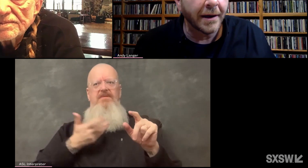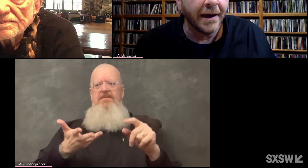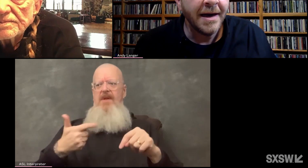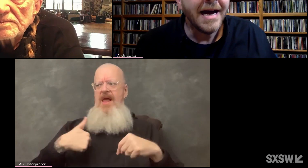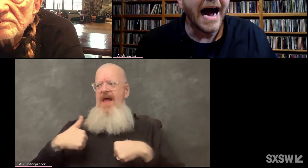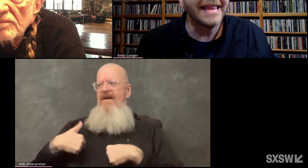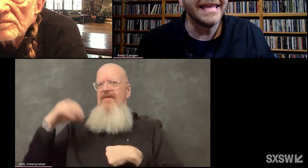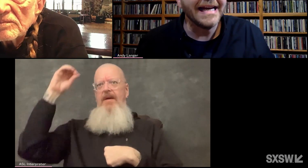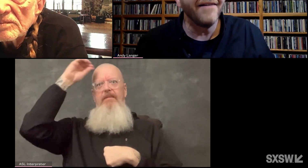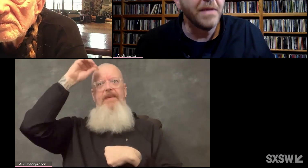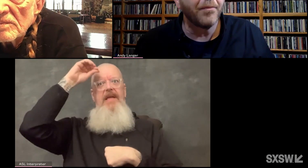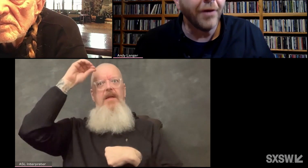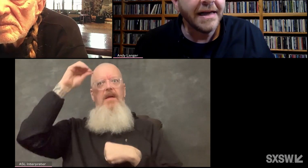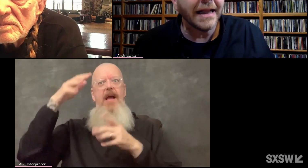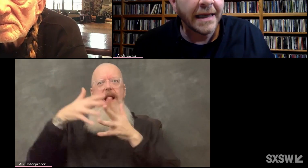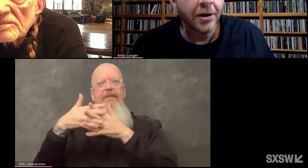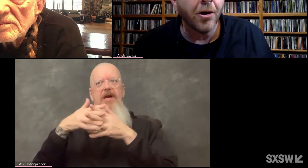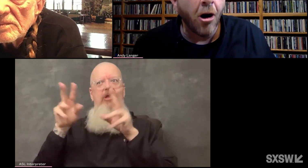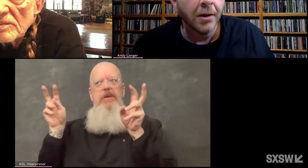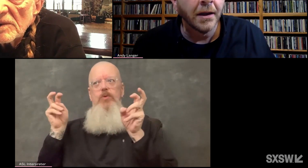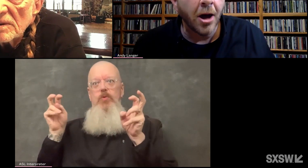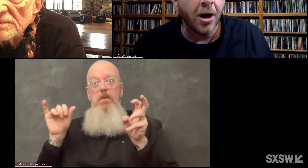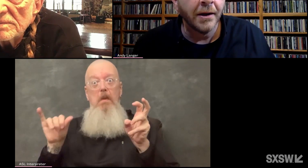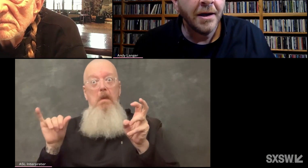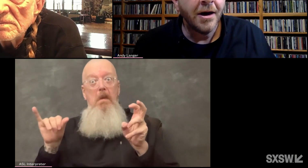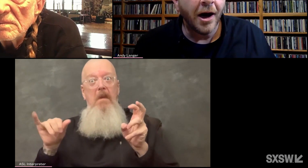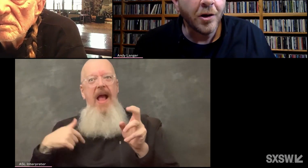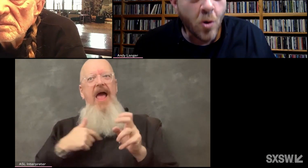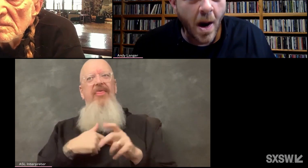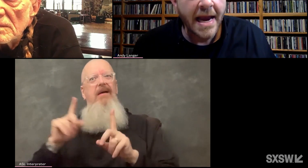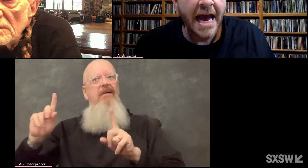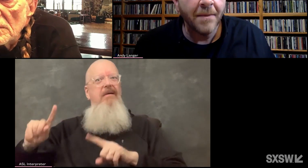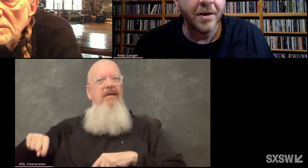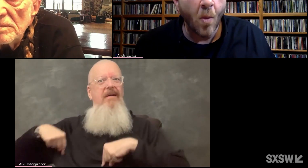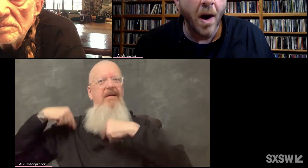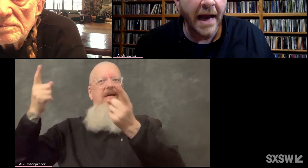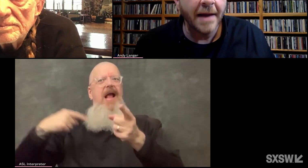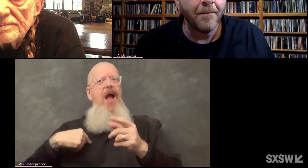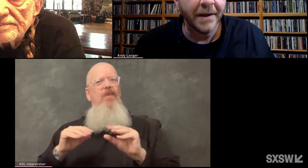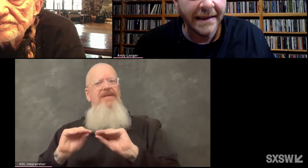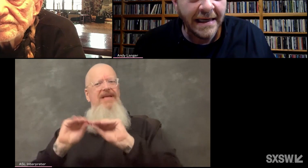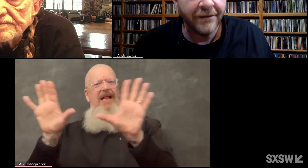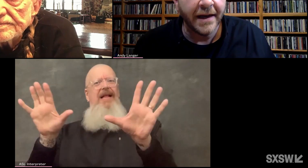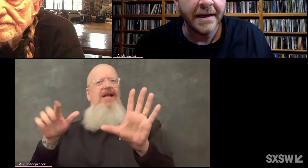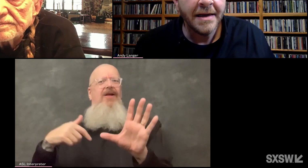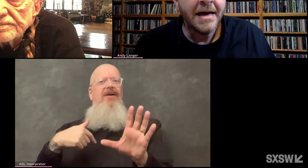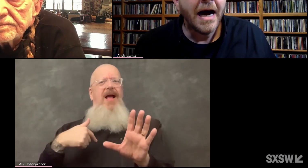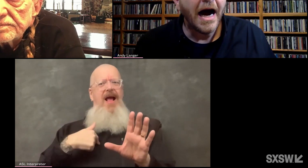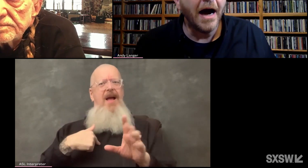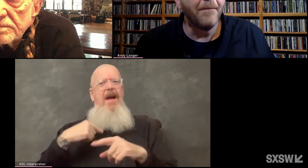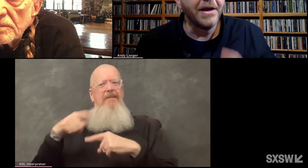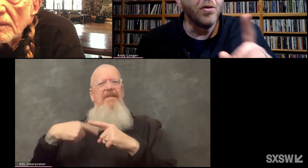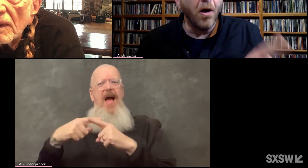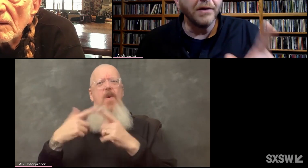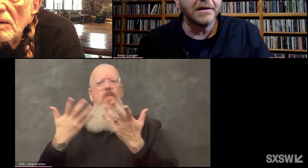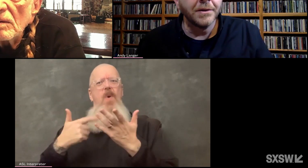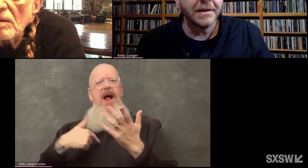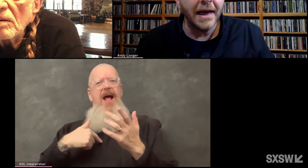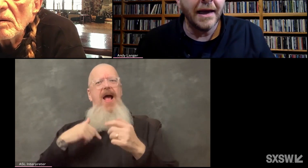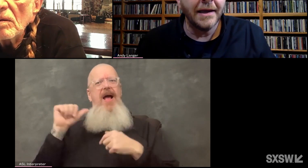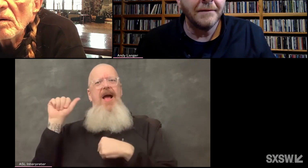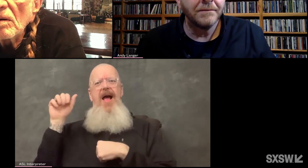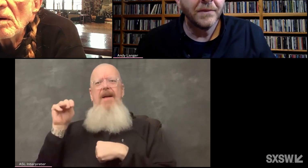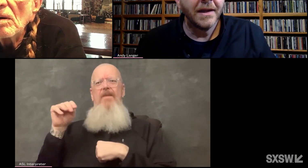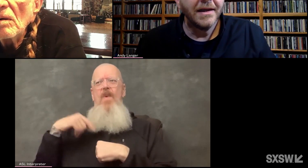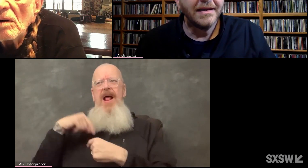to America. I think I've been pretty clear all along on who I am and what I believe in, but you also